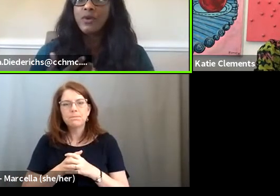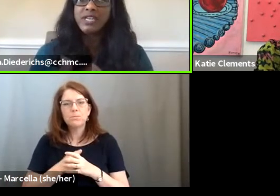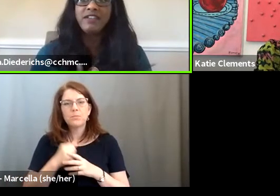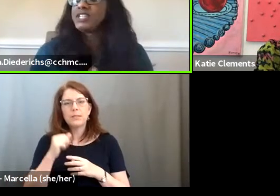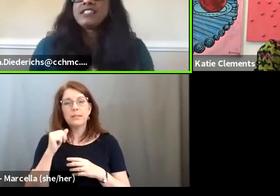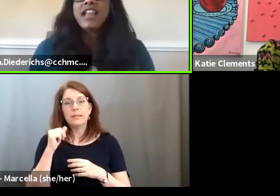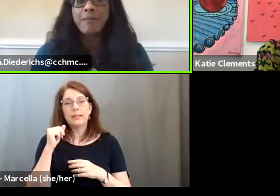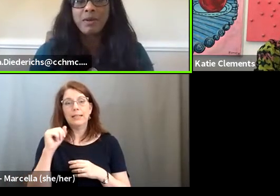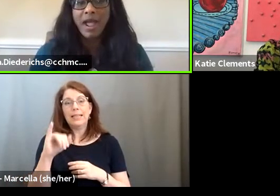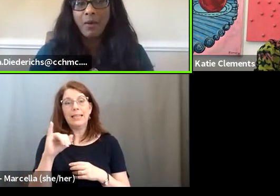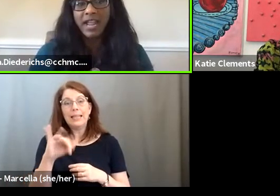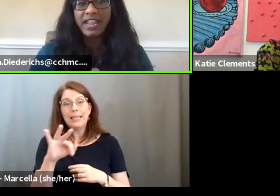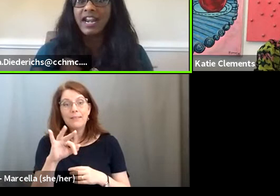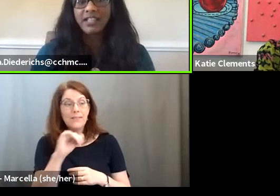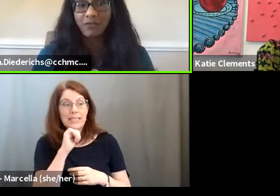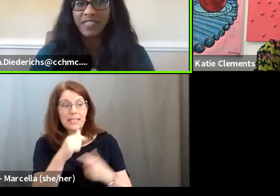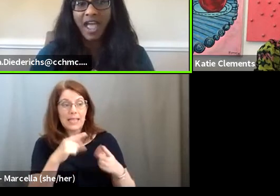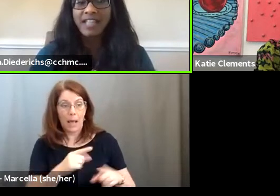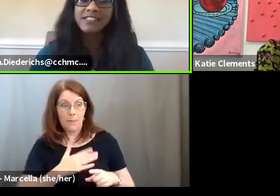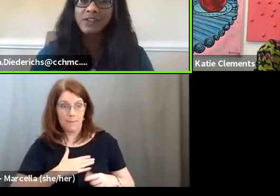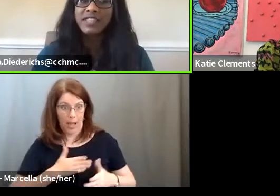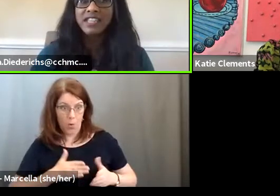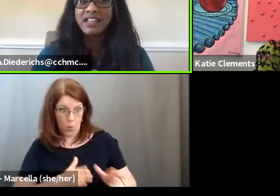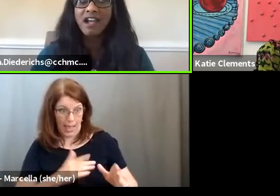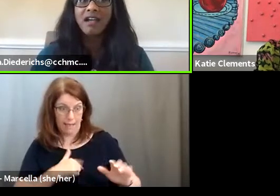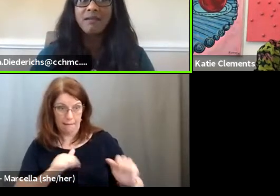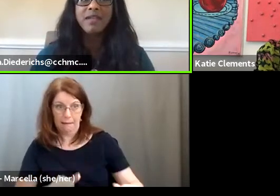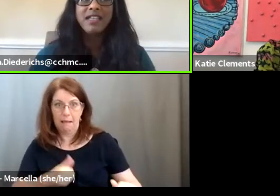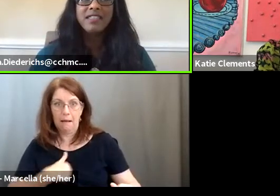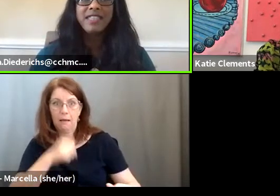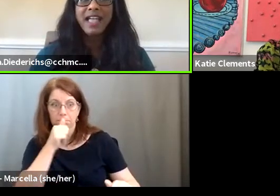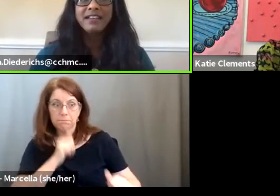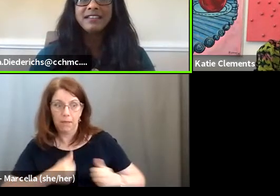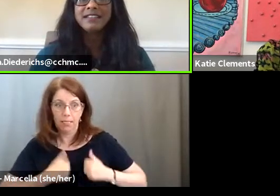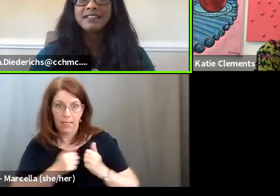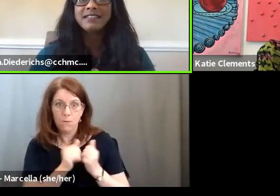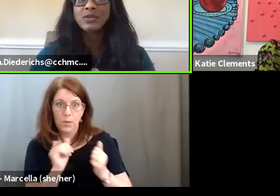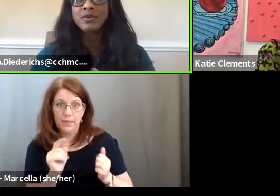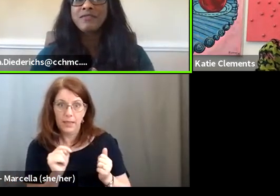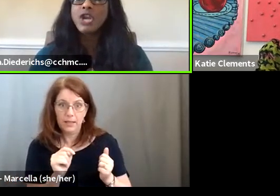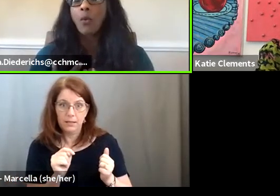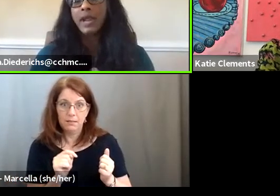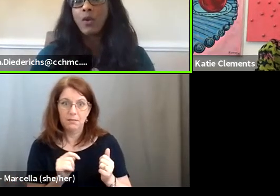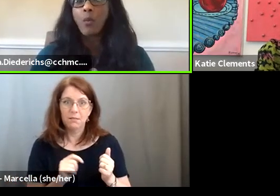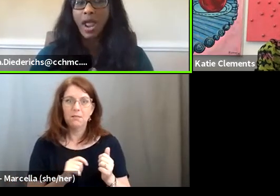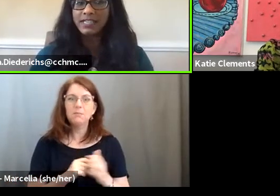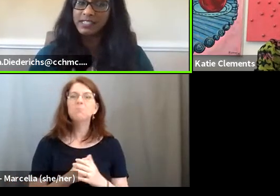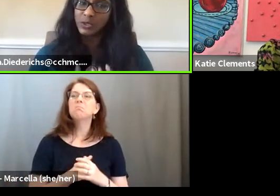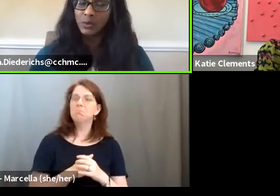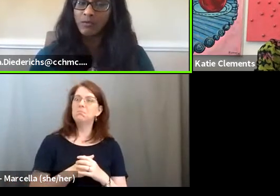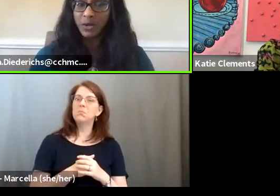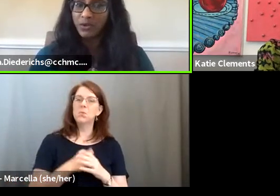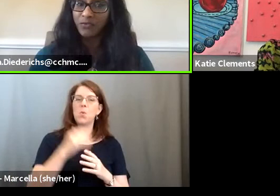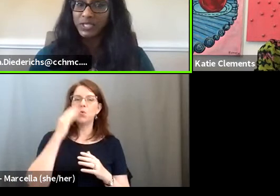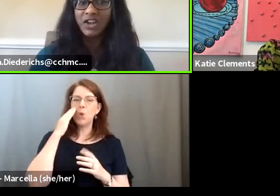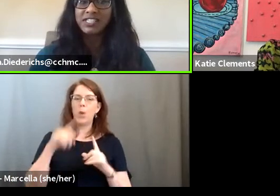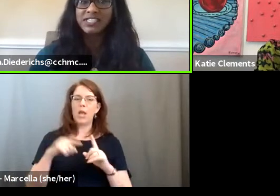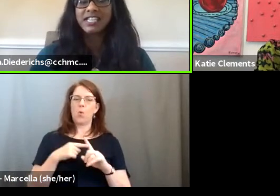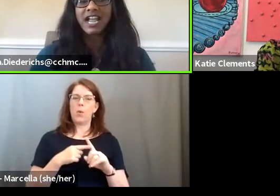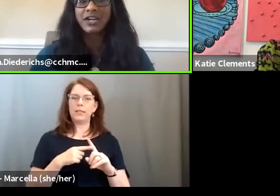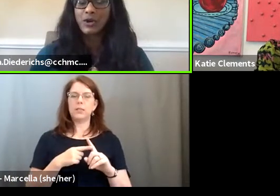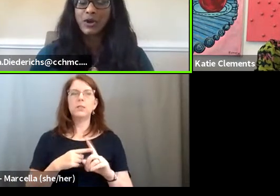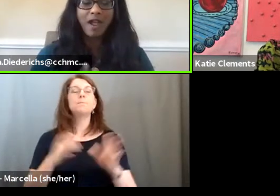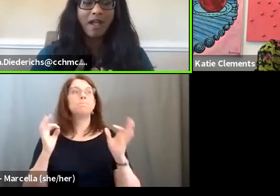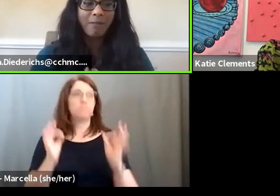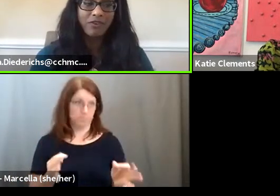if we, if it doesn't happen my way, can I live with that? So I think, um, that sort of knowing when to sort of put your foot down